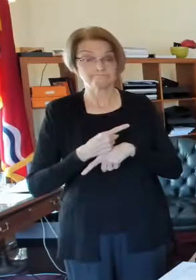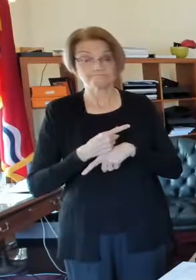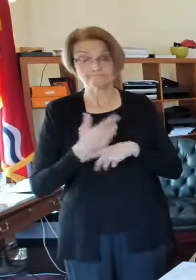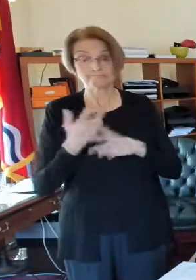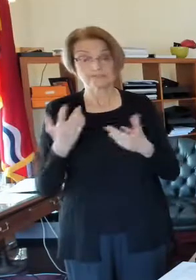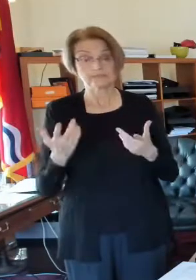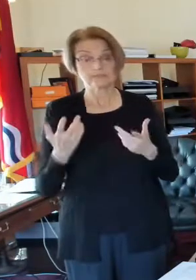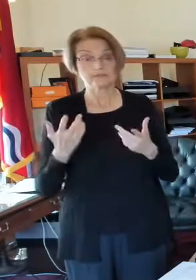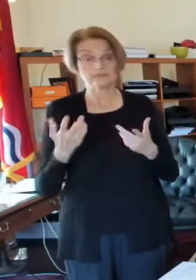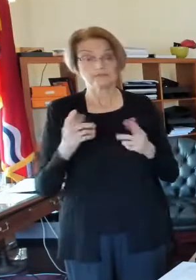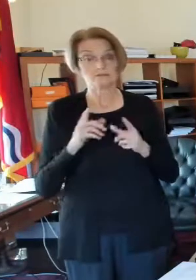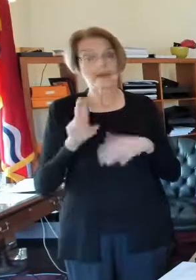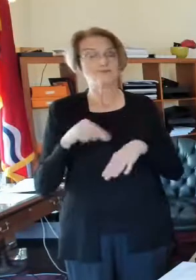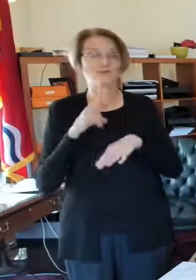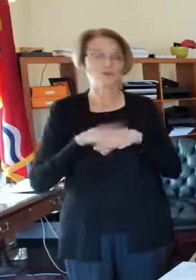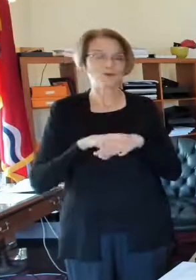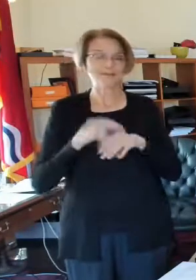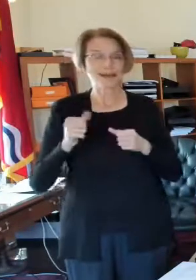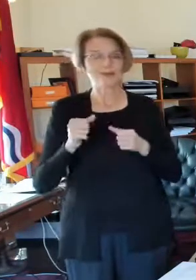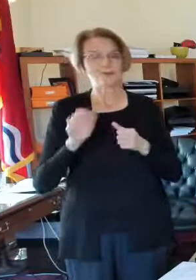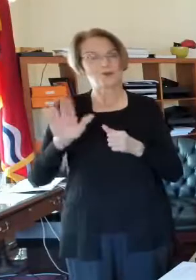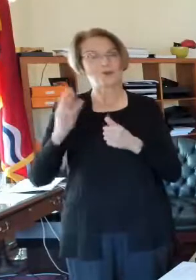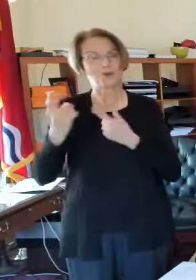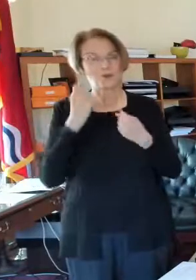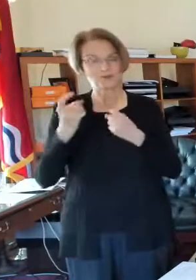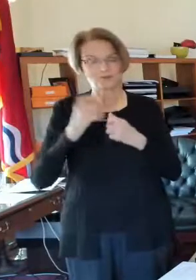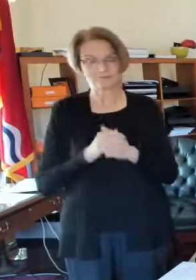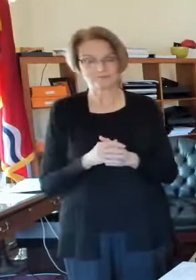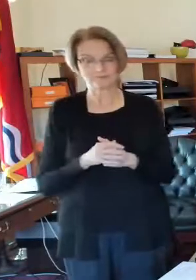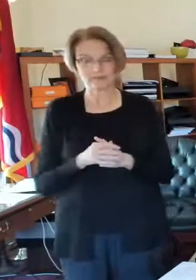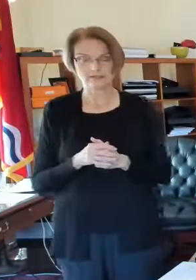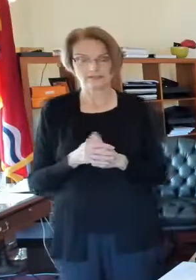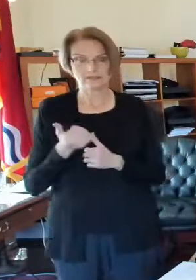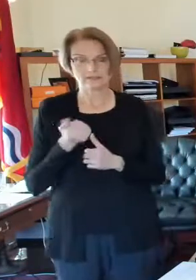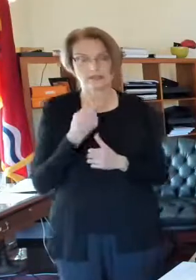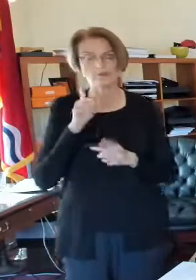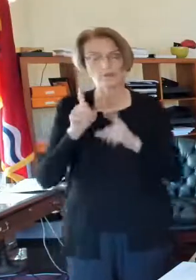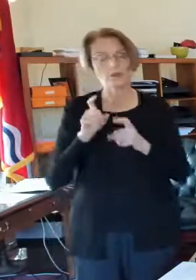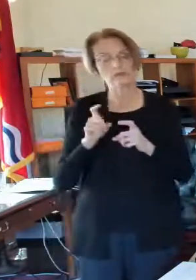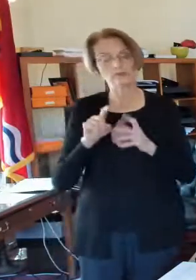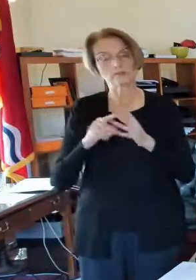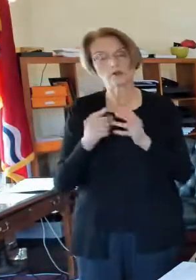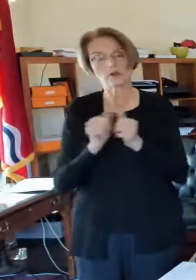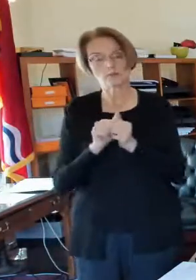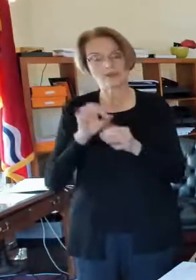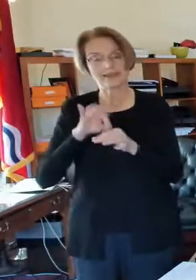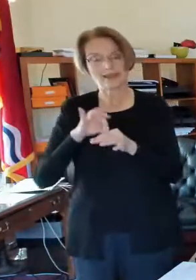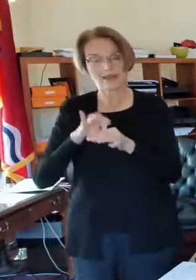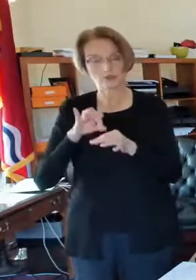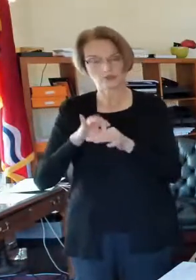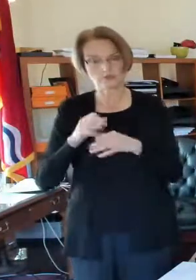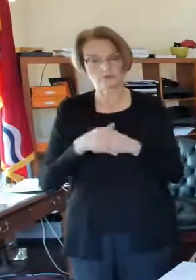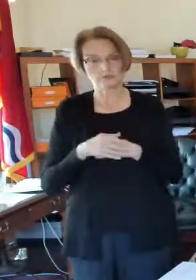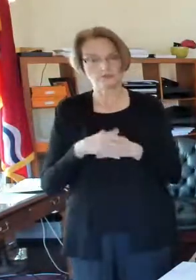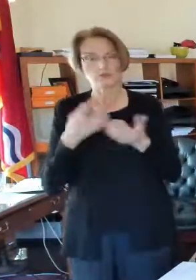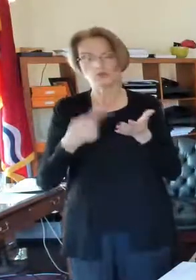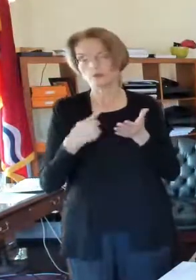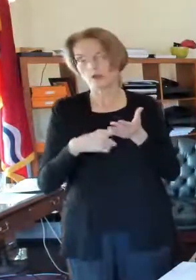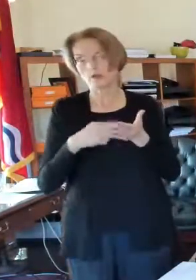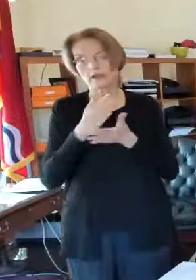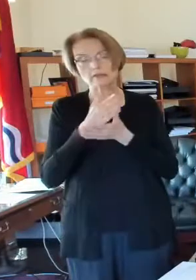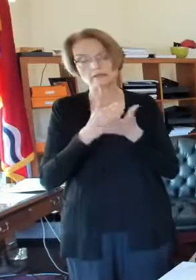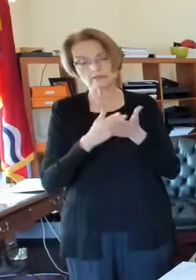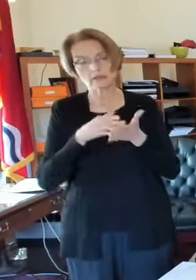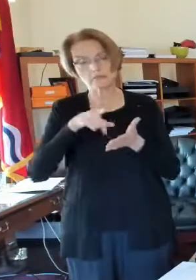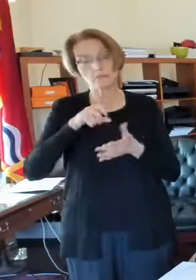today, but, of course, I'll take your questions. A couple of questions, Mayor, starting with the election first. You talked about some of the props.